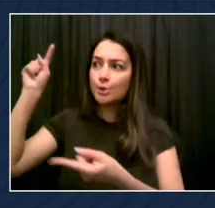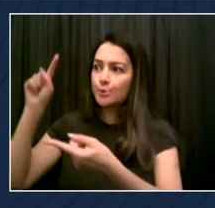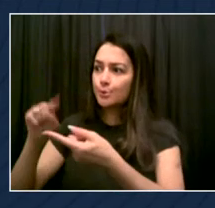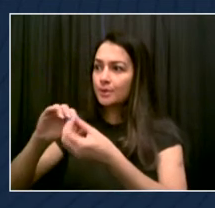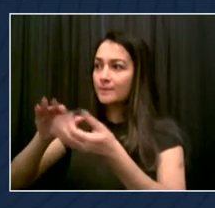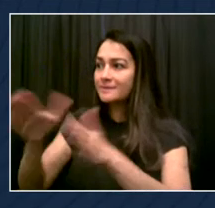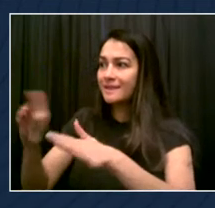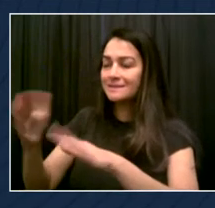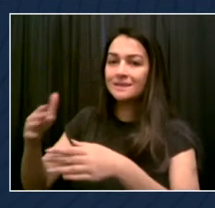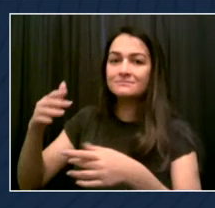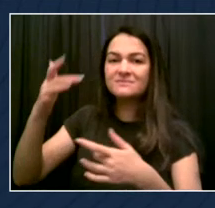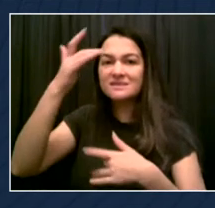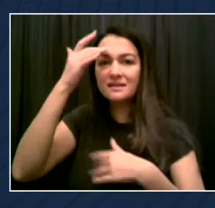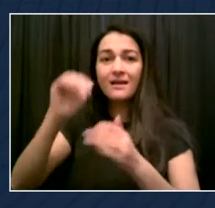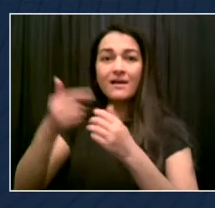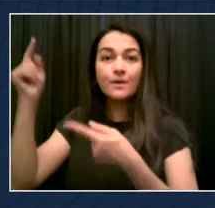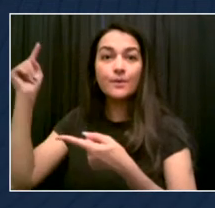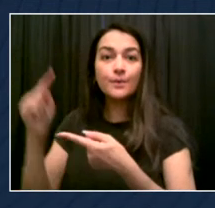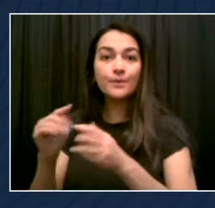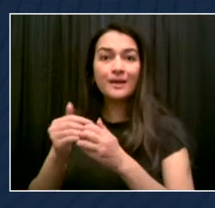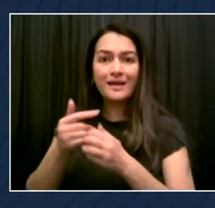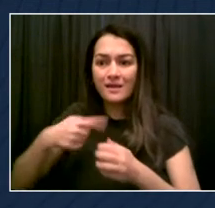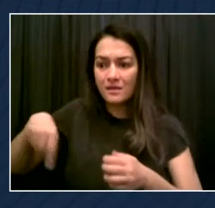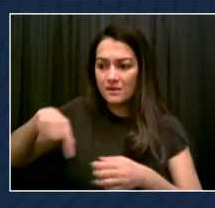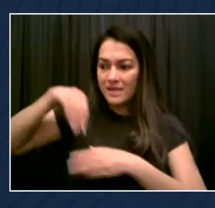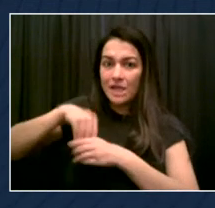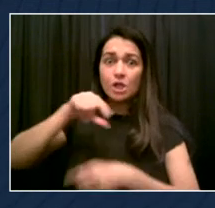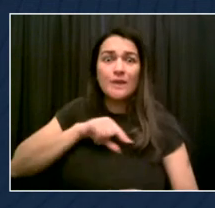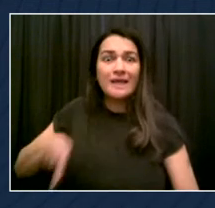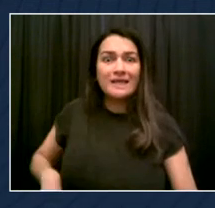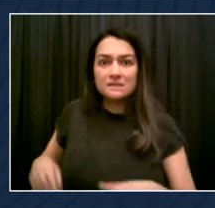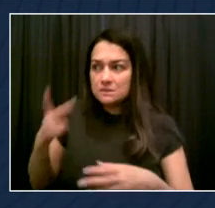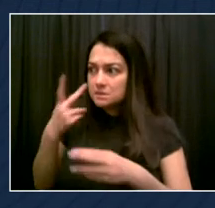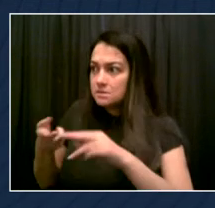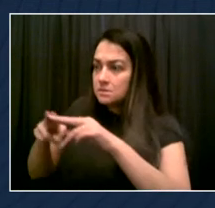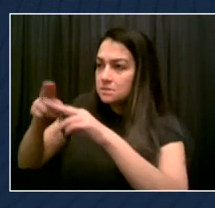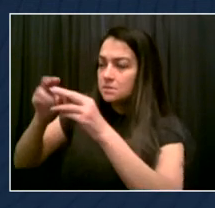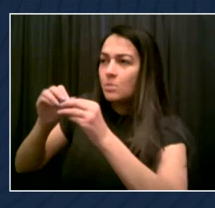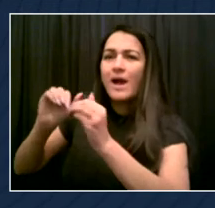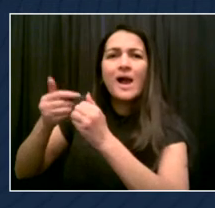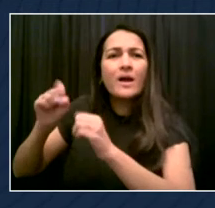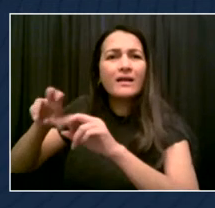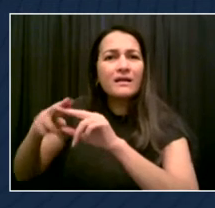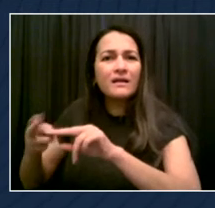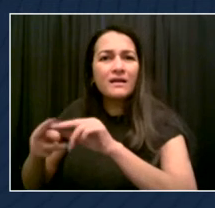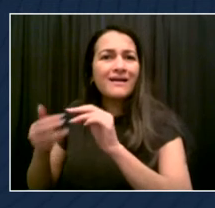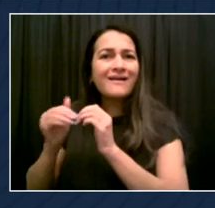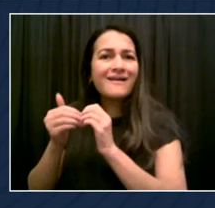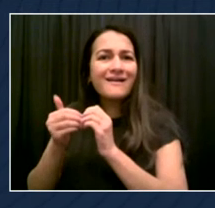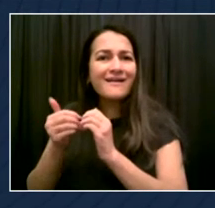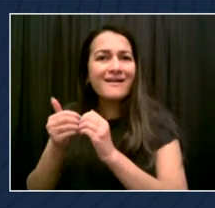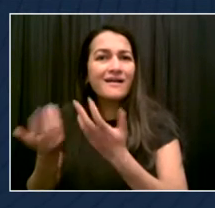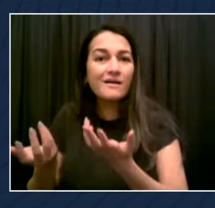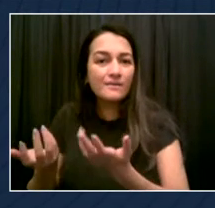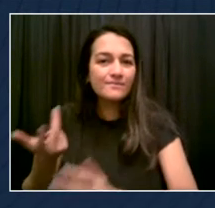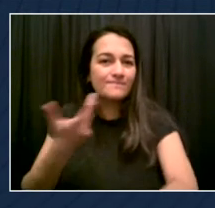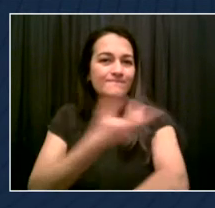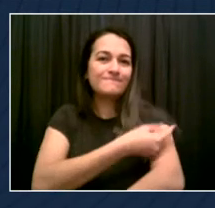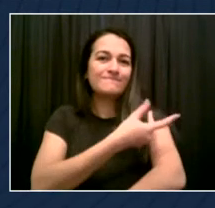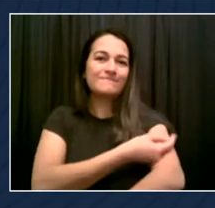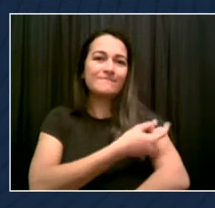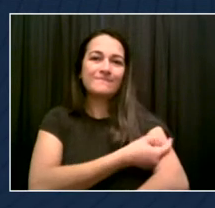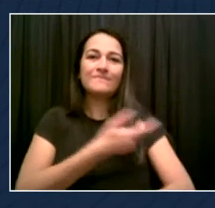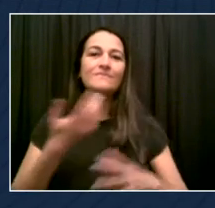conversation here. My neighbors are dying, and the COVID, the next, the Delta, when it hits in October,